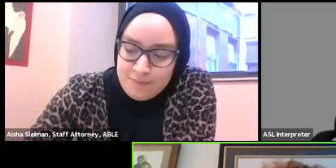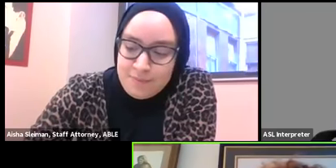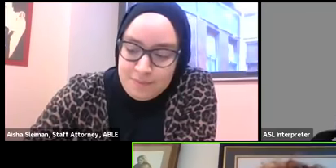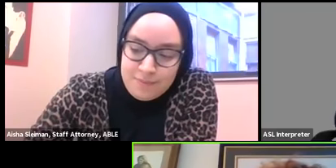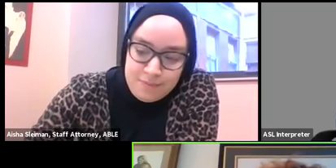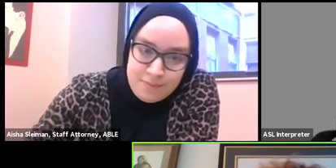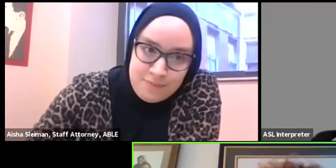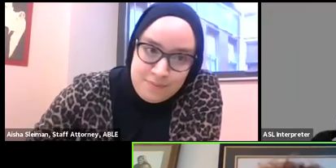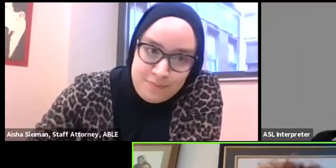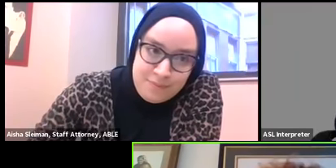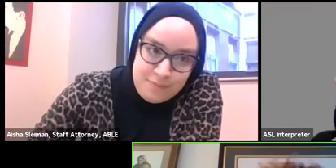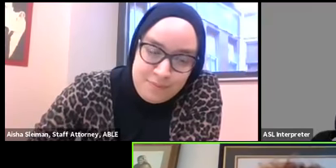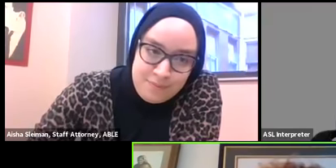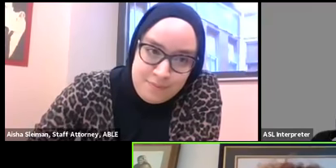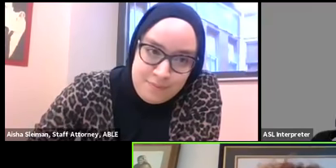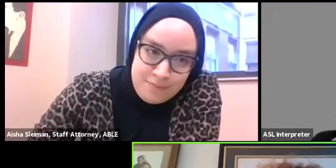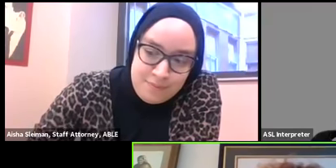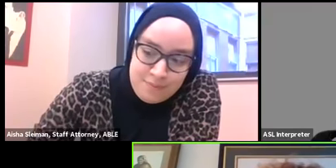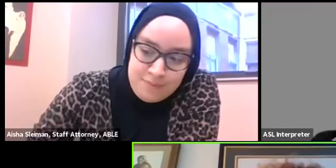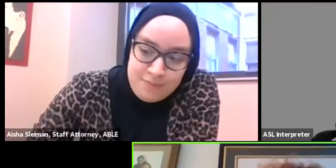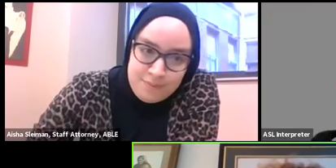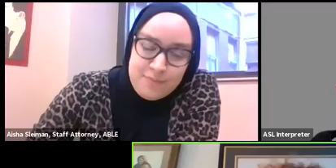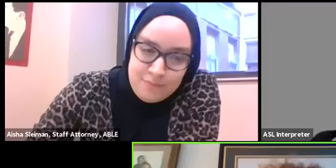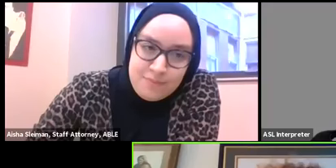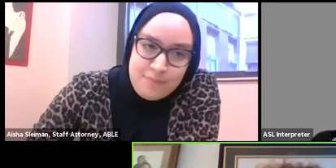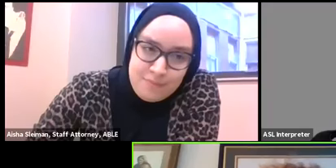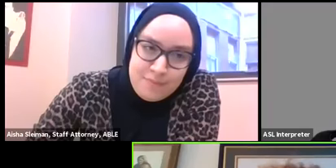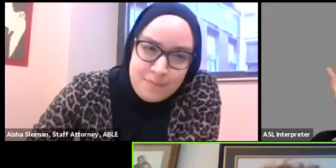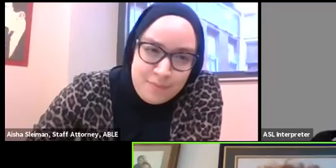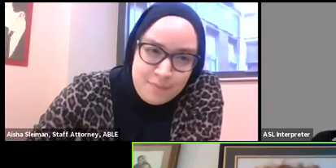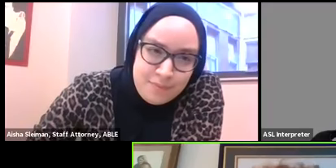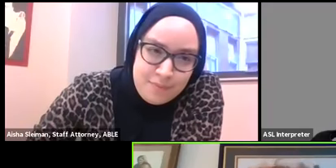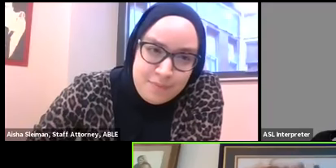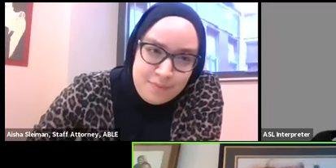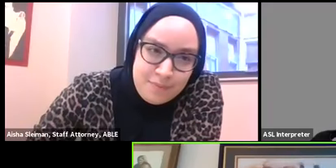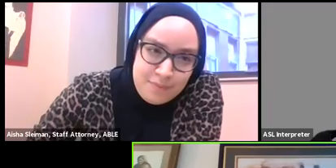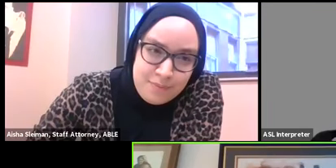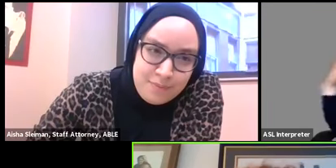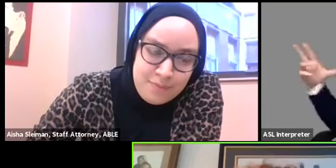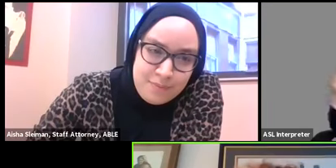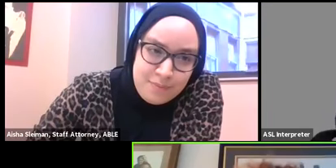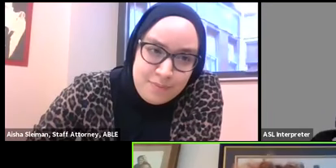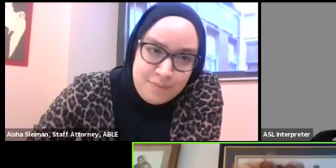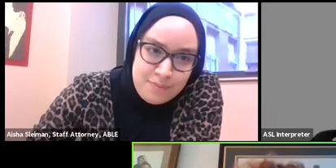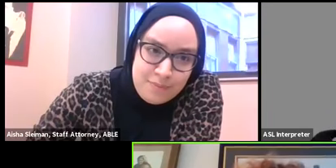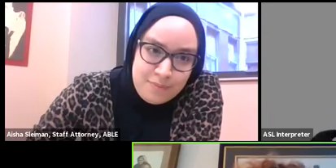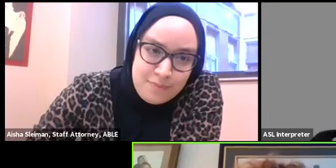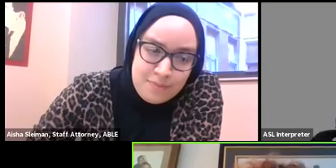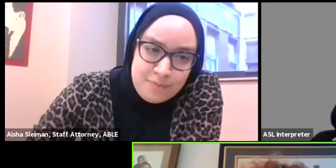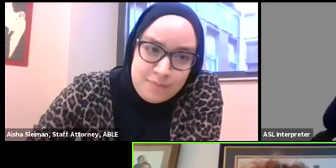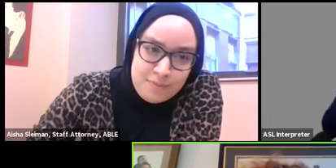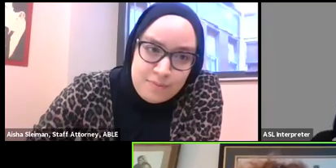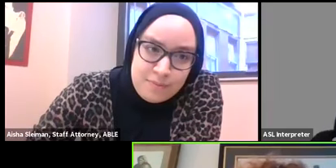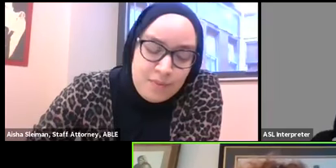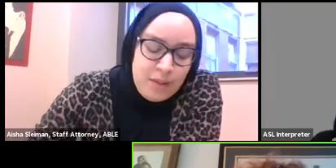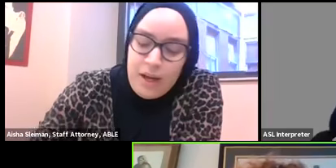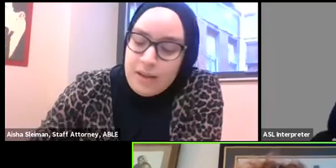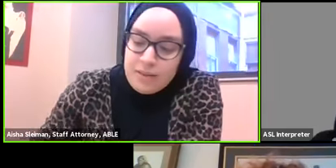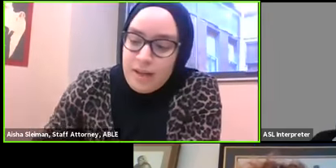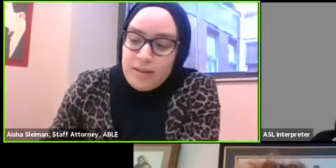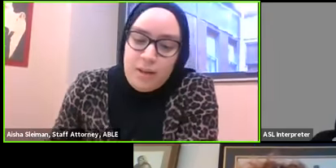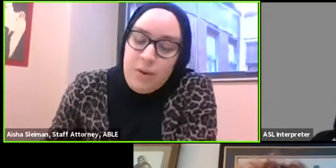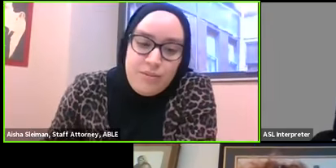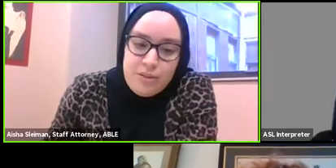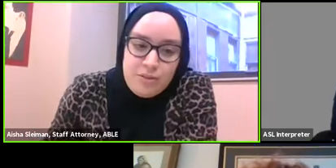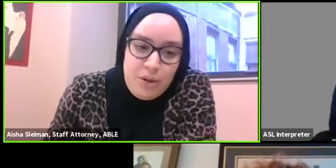to come their check is going to come in the next six can he say absolutely not i'm not going to allow you to wait for your stimulus yeah